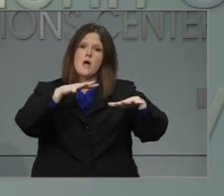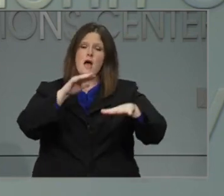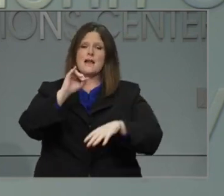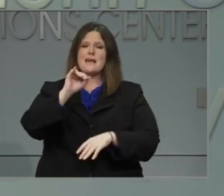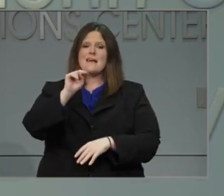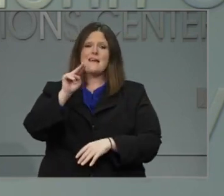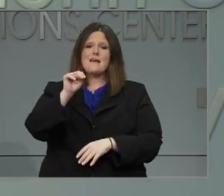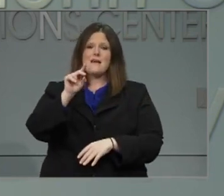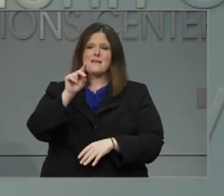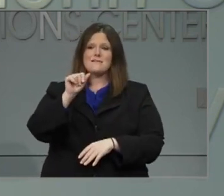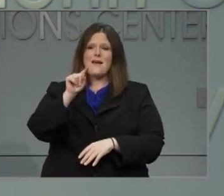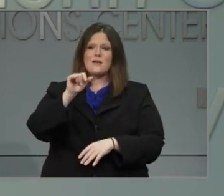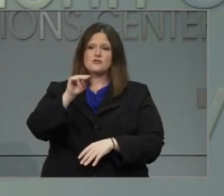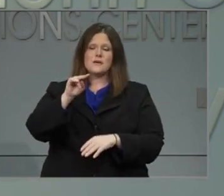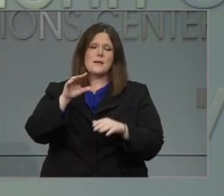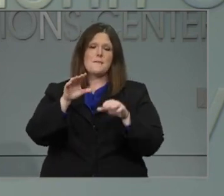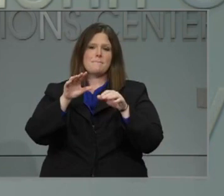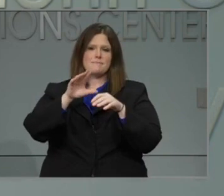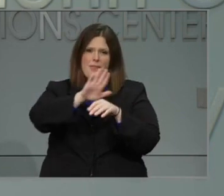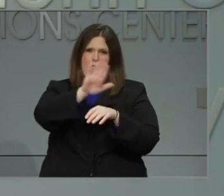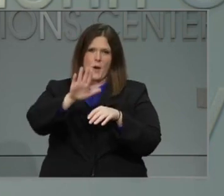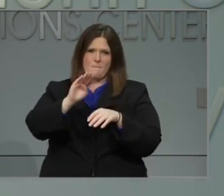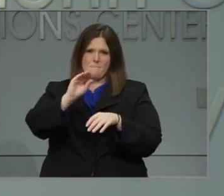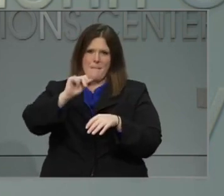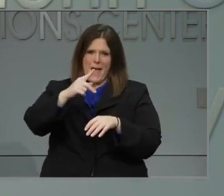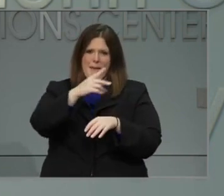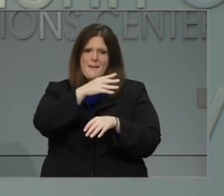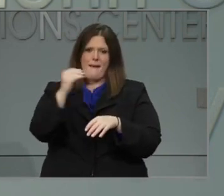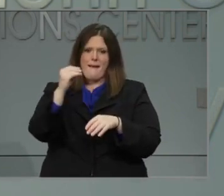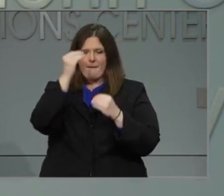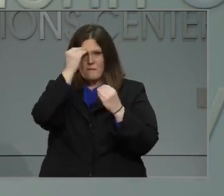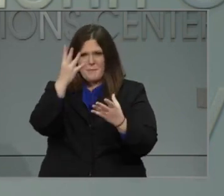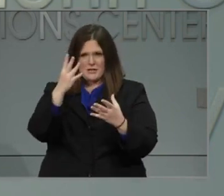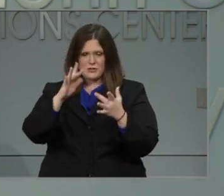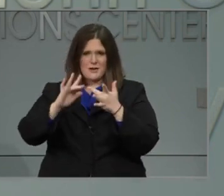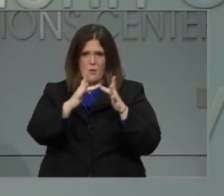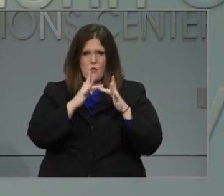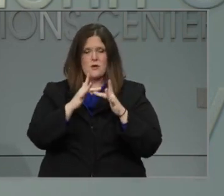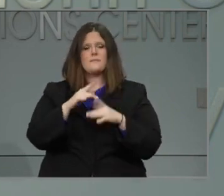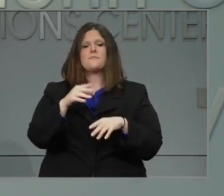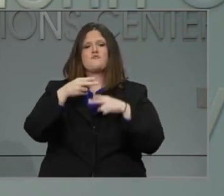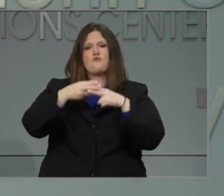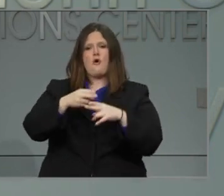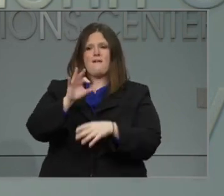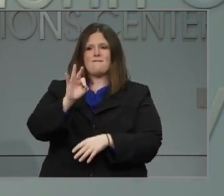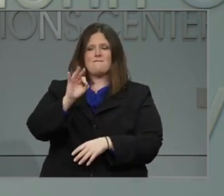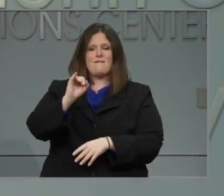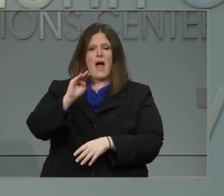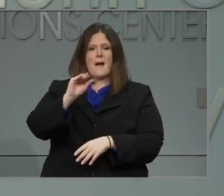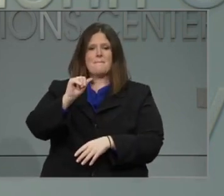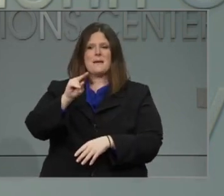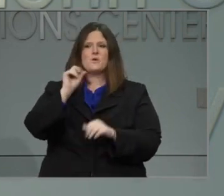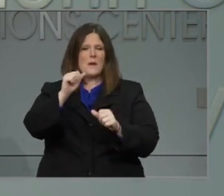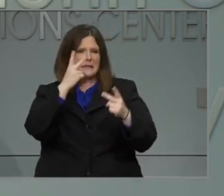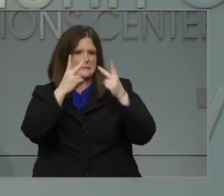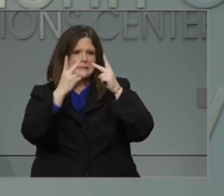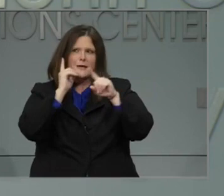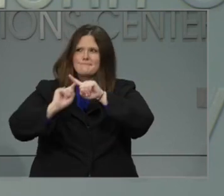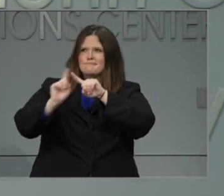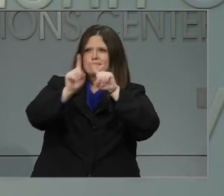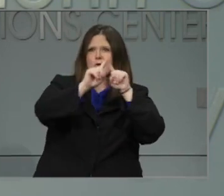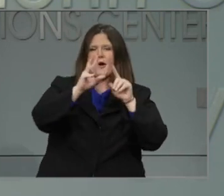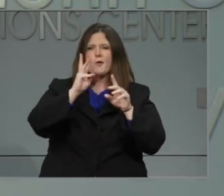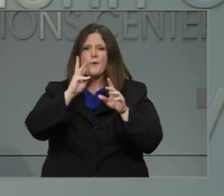and Alert Network, or FIMIN. It allows you to monitor water levels at more than 500 river, stream, and coastal